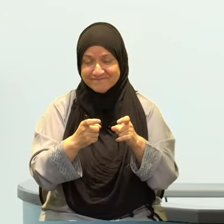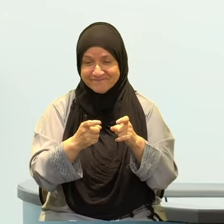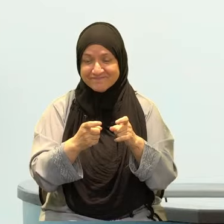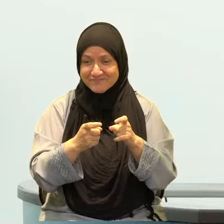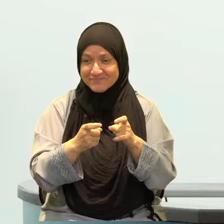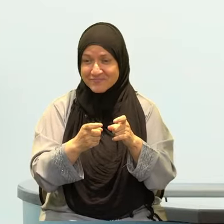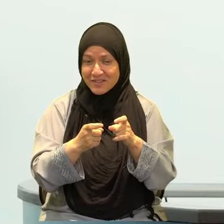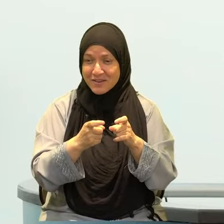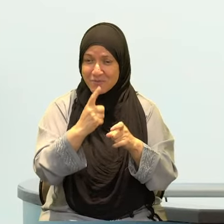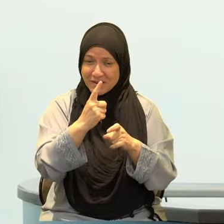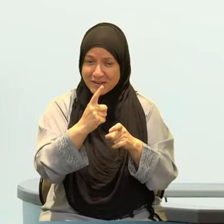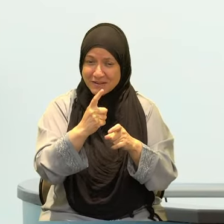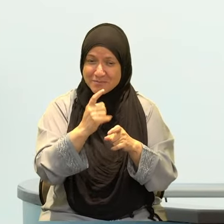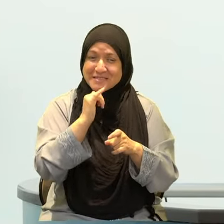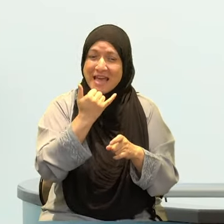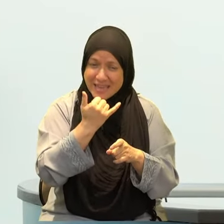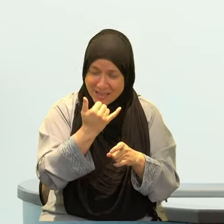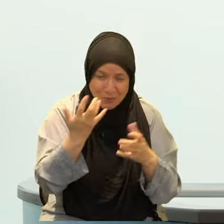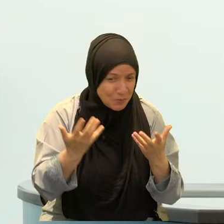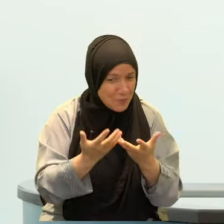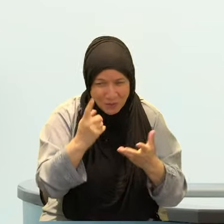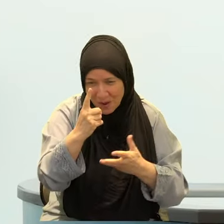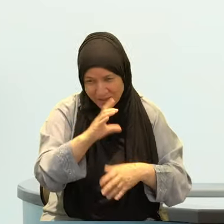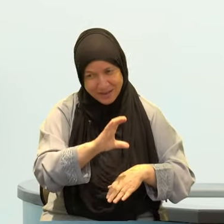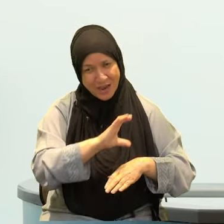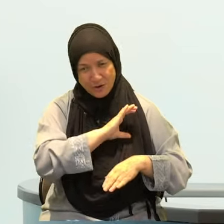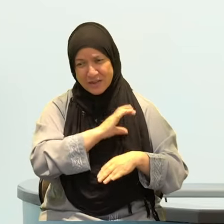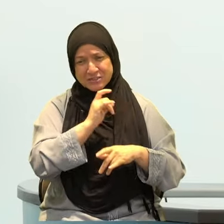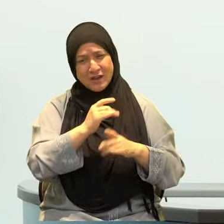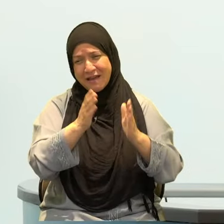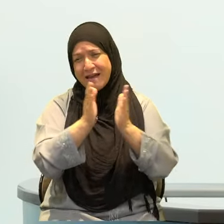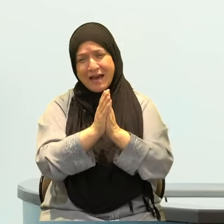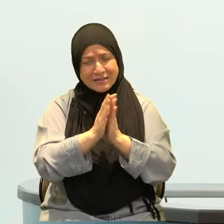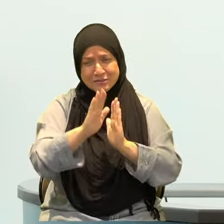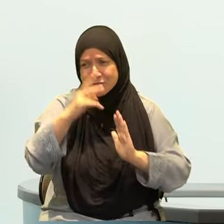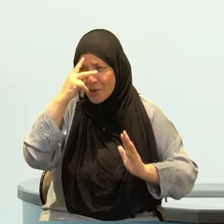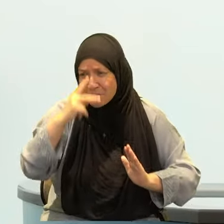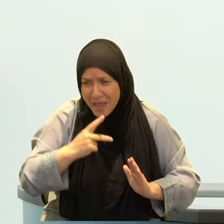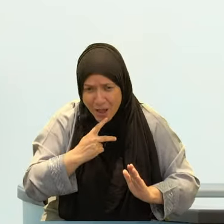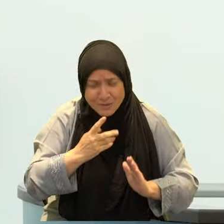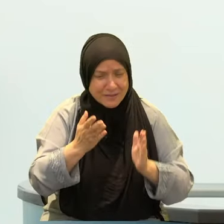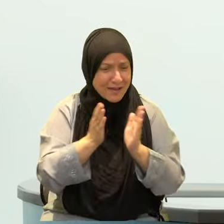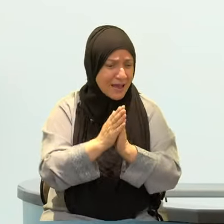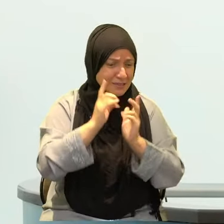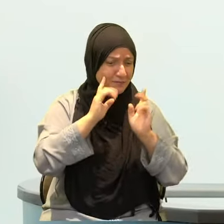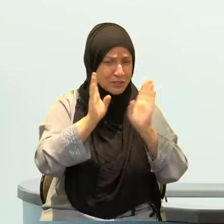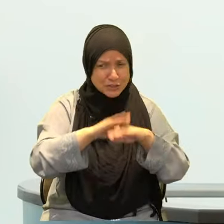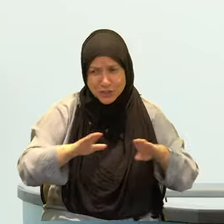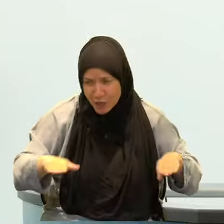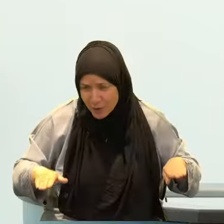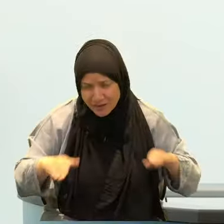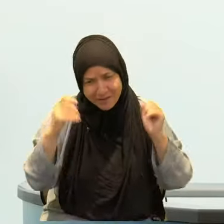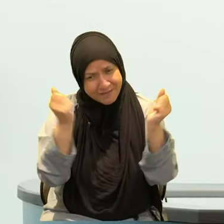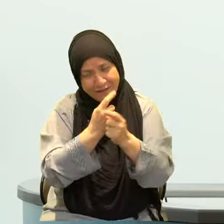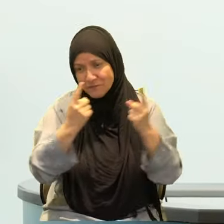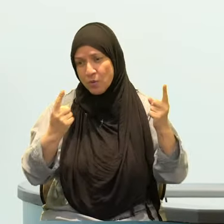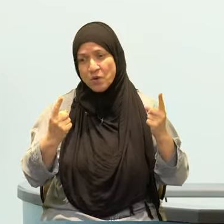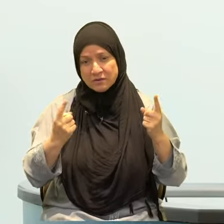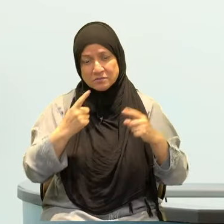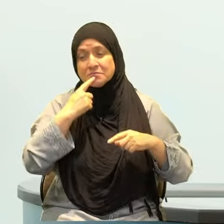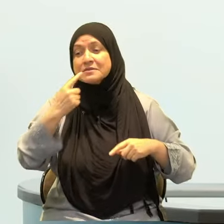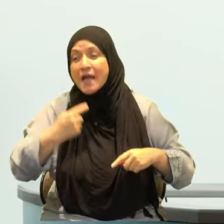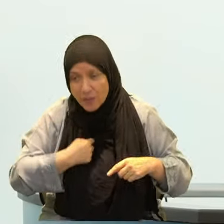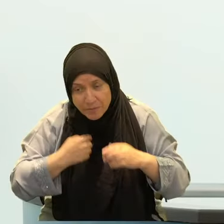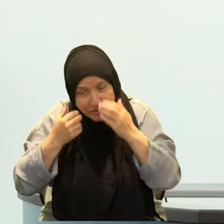your parents ask your children even give me one and then take it to the next level. Dear brothers and sisters as you're setting a plan for